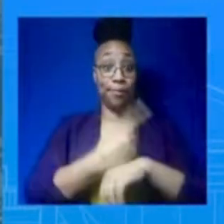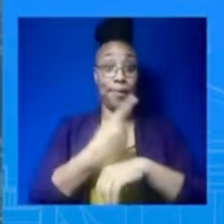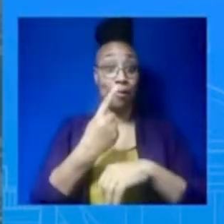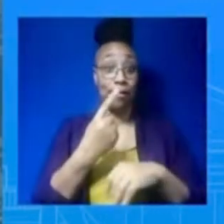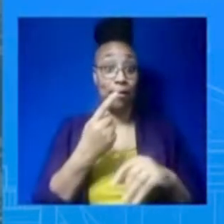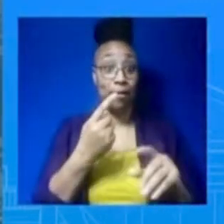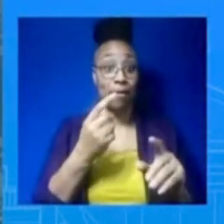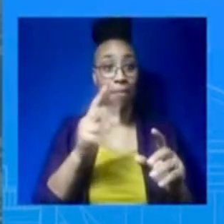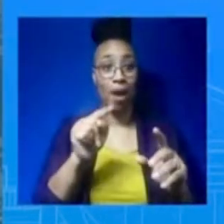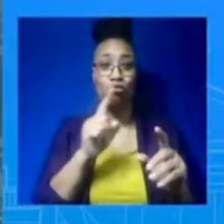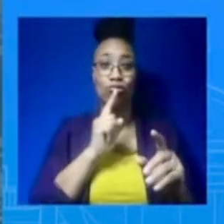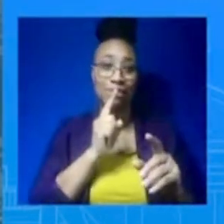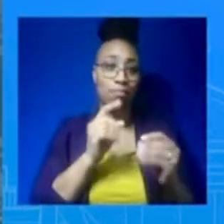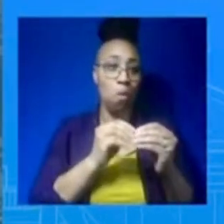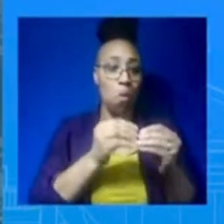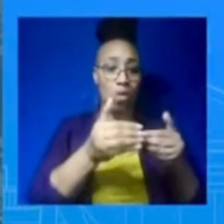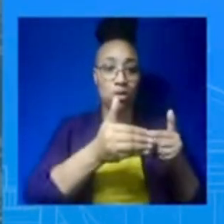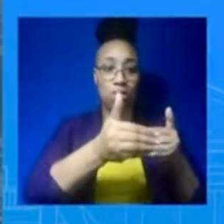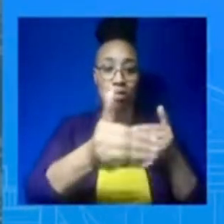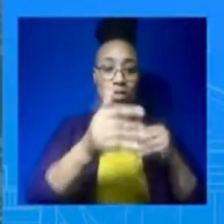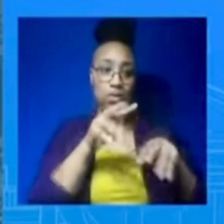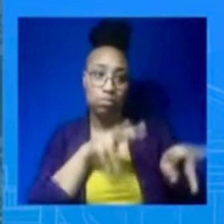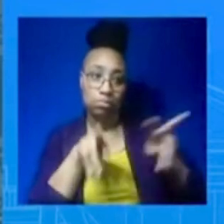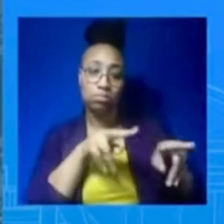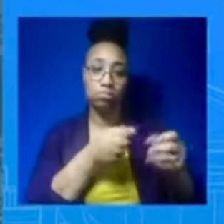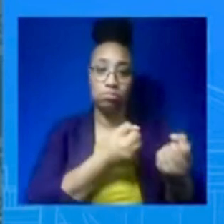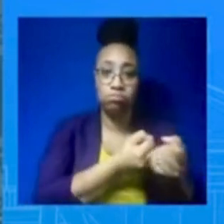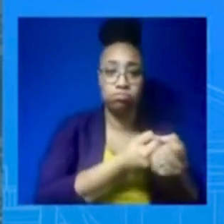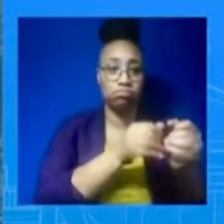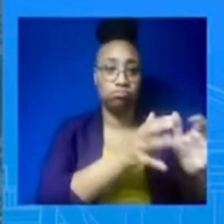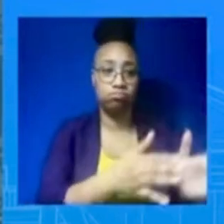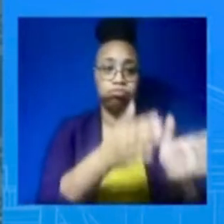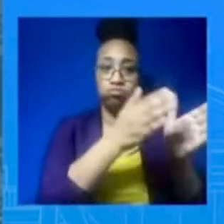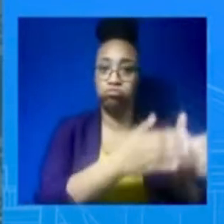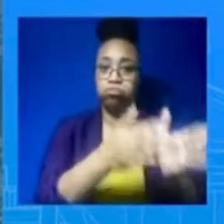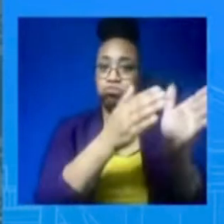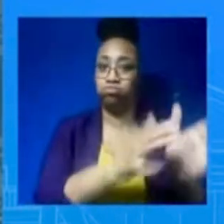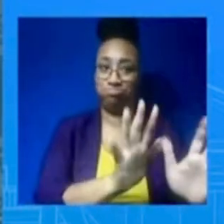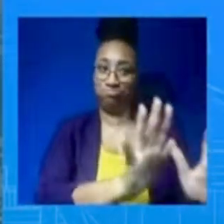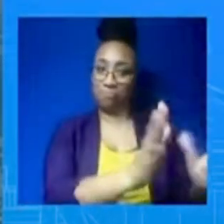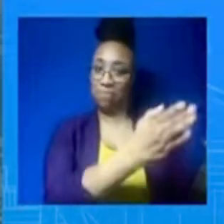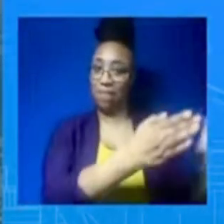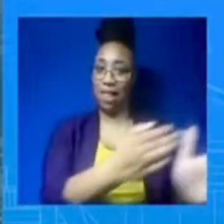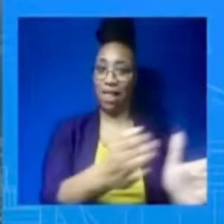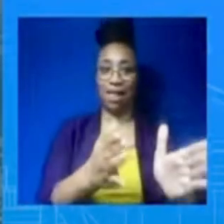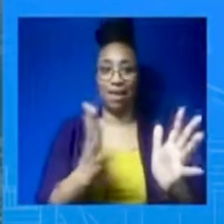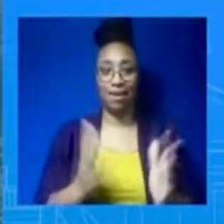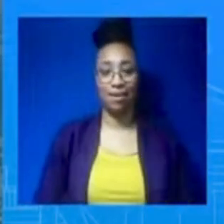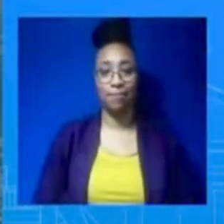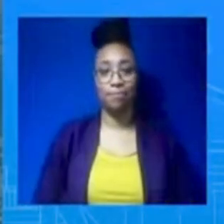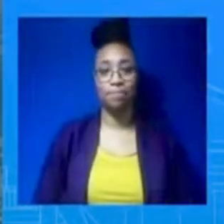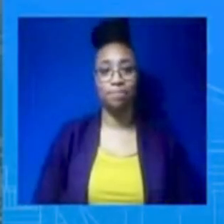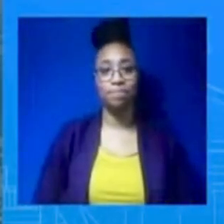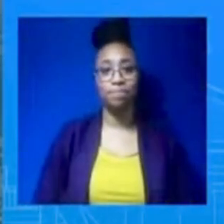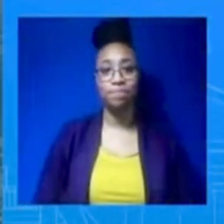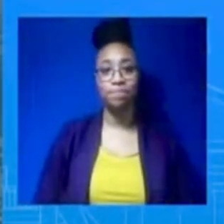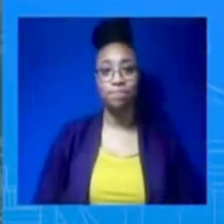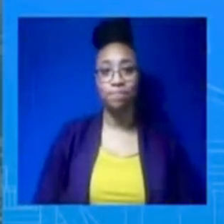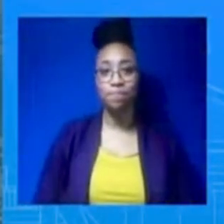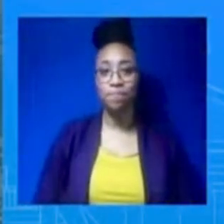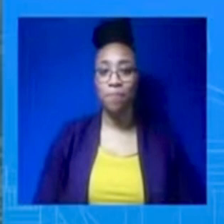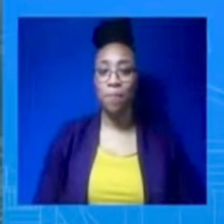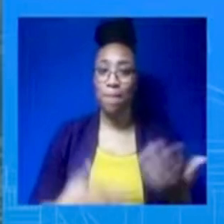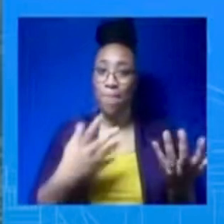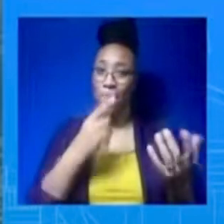And I think all you've got to do is look back at the last year, at the unprecedented amount of